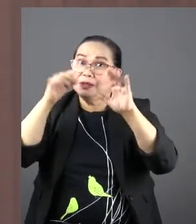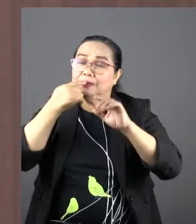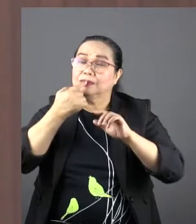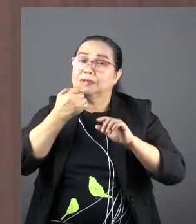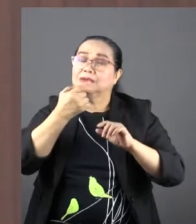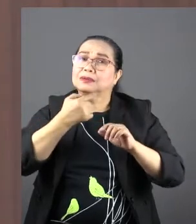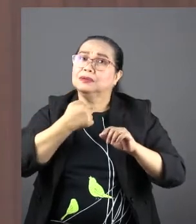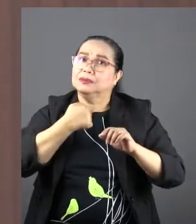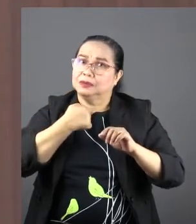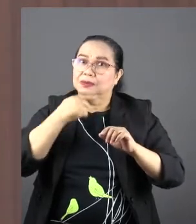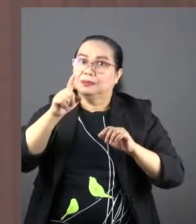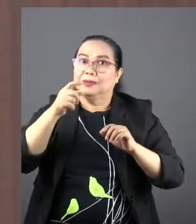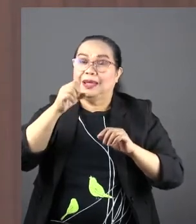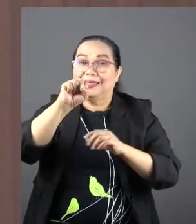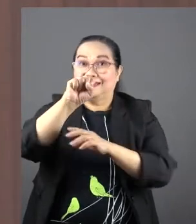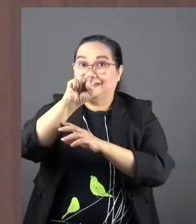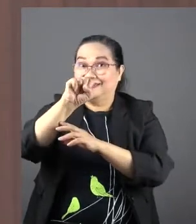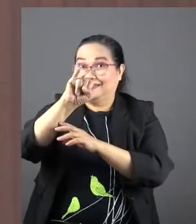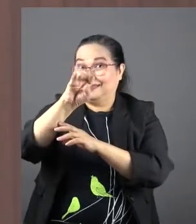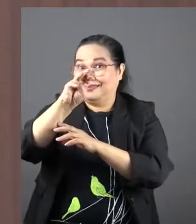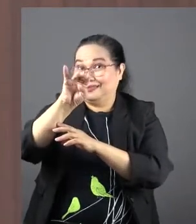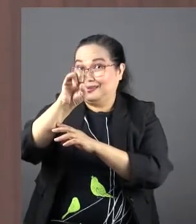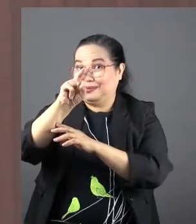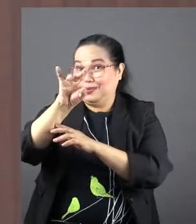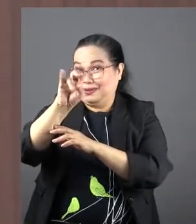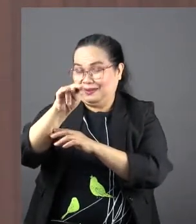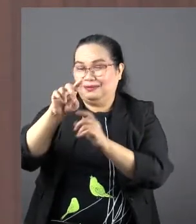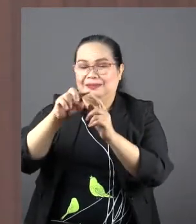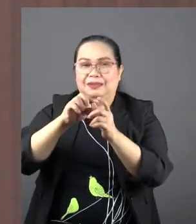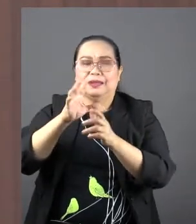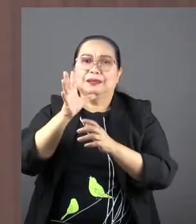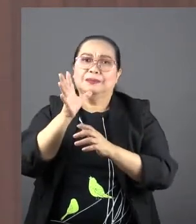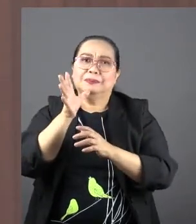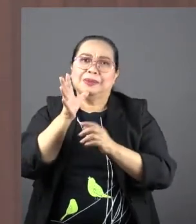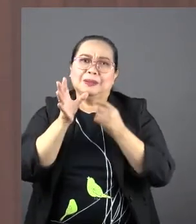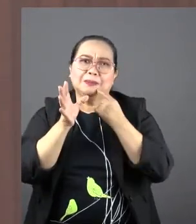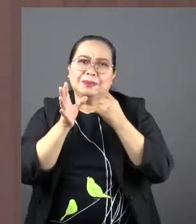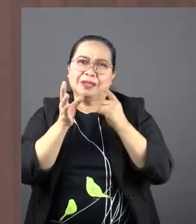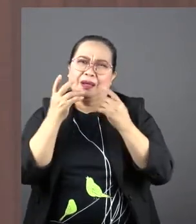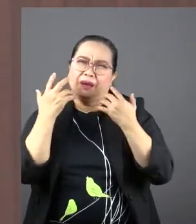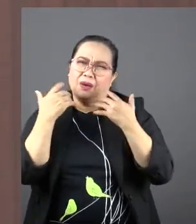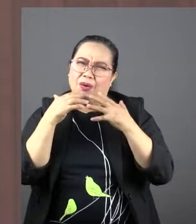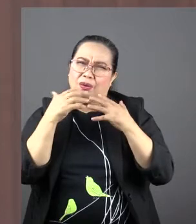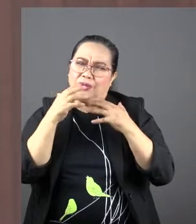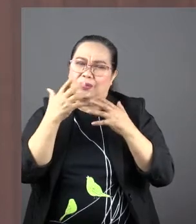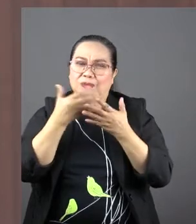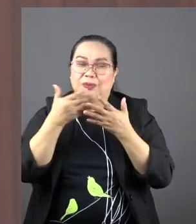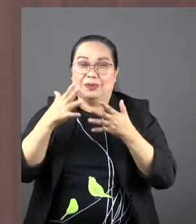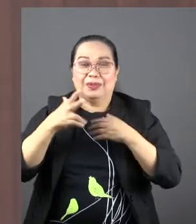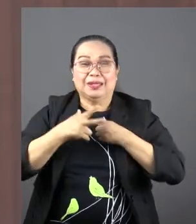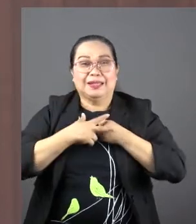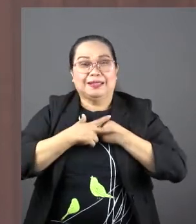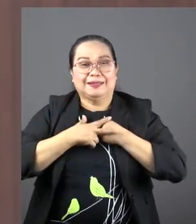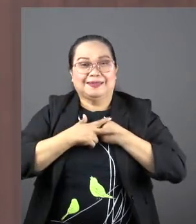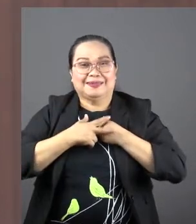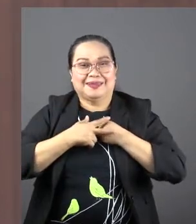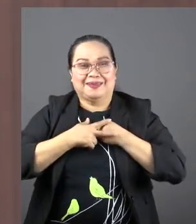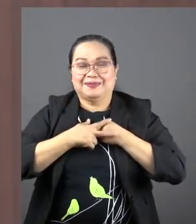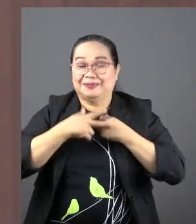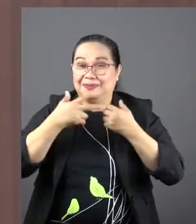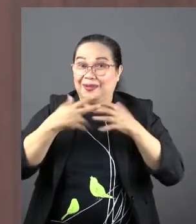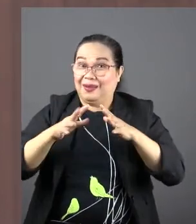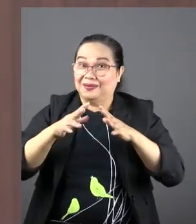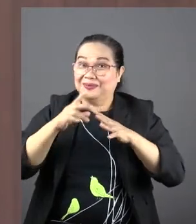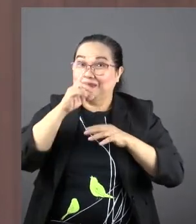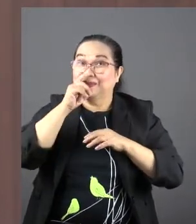about him by Simeon. In Luke 2, 51, his mother treasured up all these things in her heart after the 12-year-old